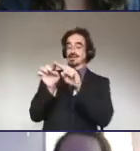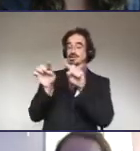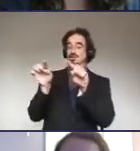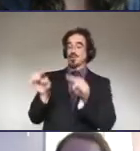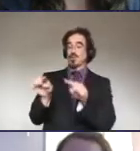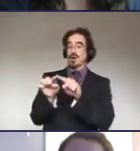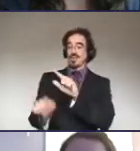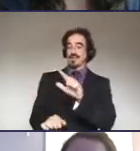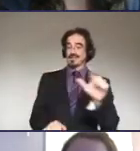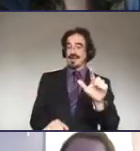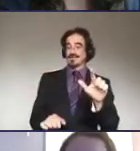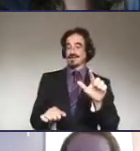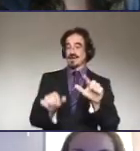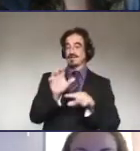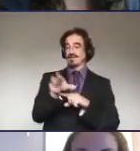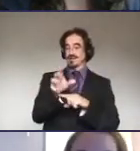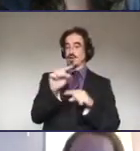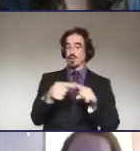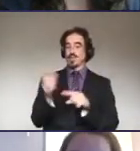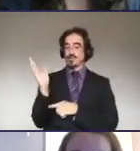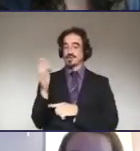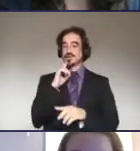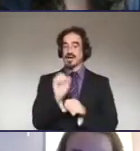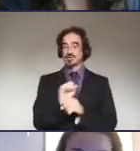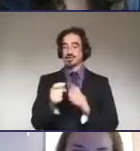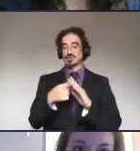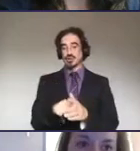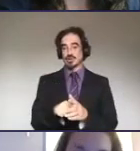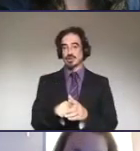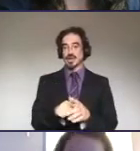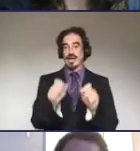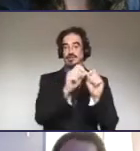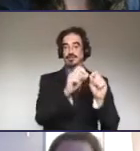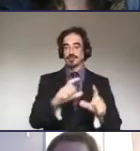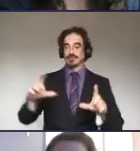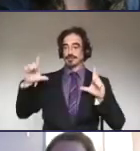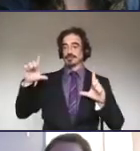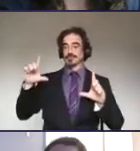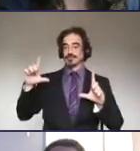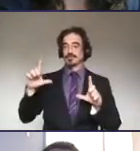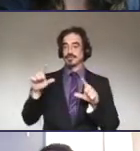to the left of the videos once the presentation has started and dragging the corner over to enlarge the box.